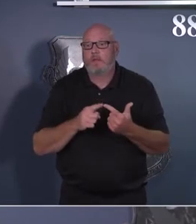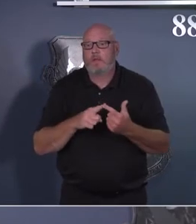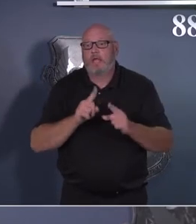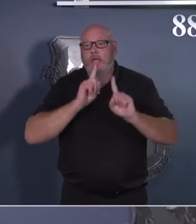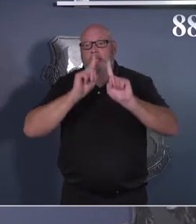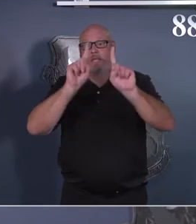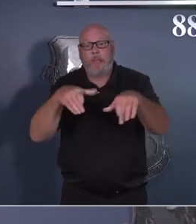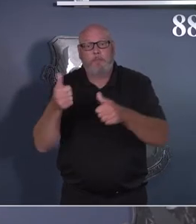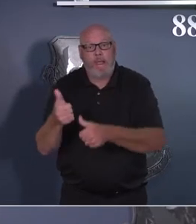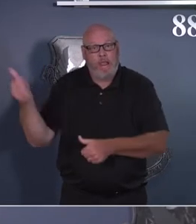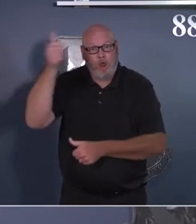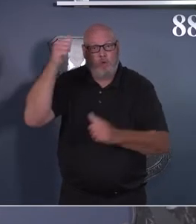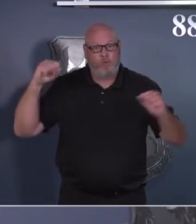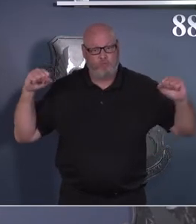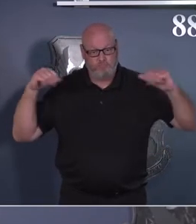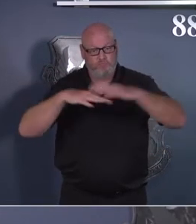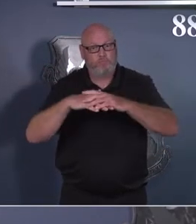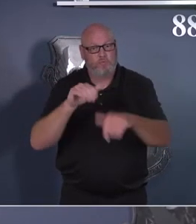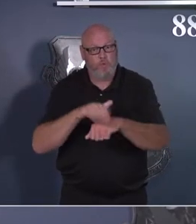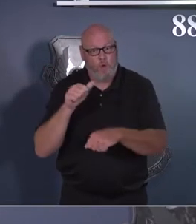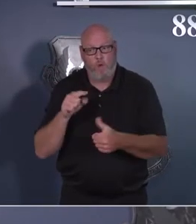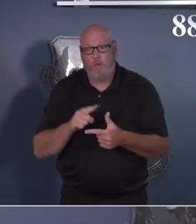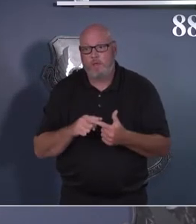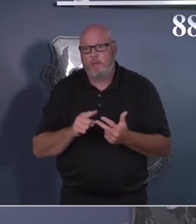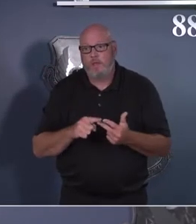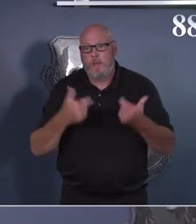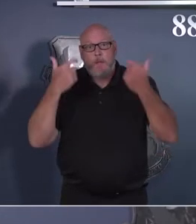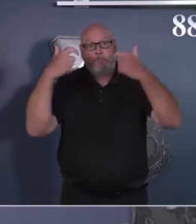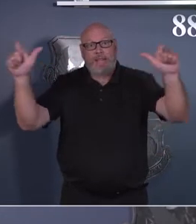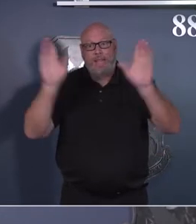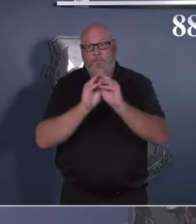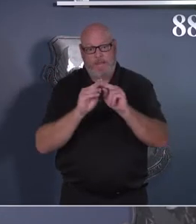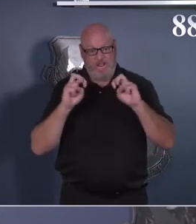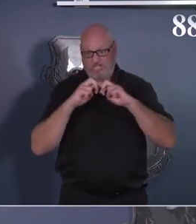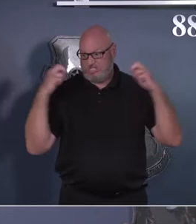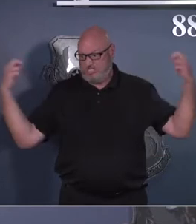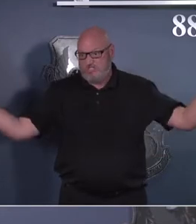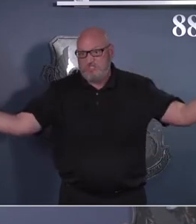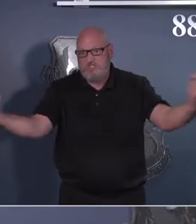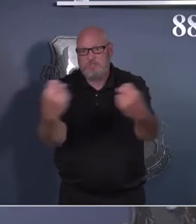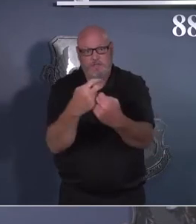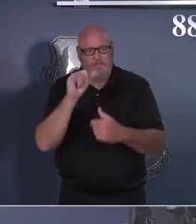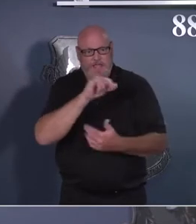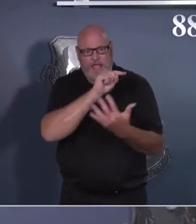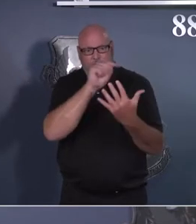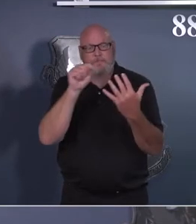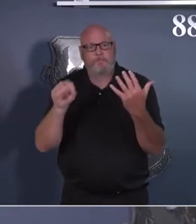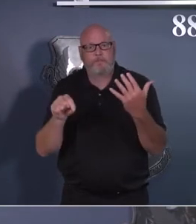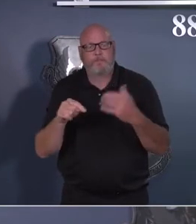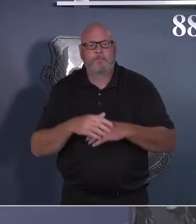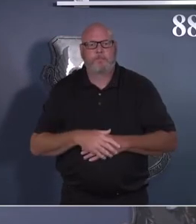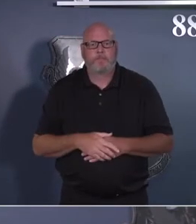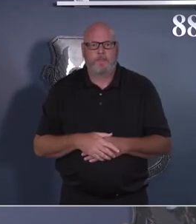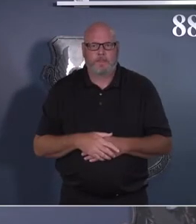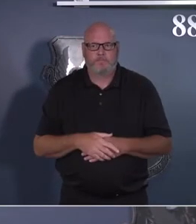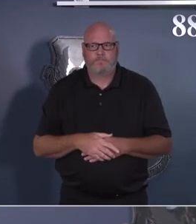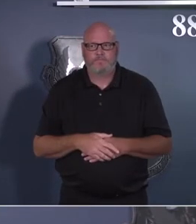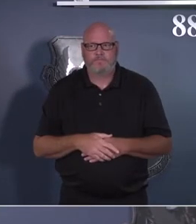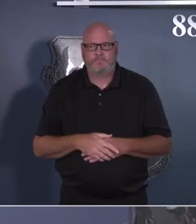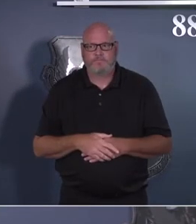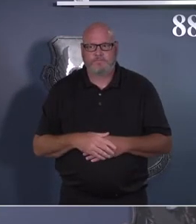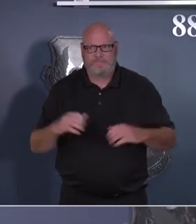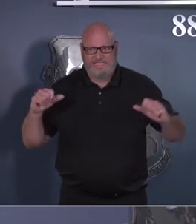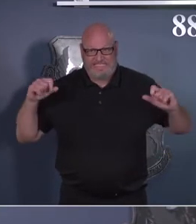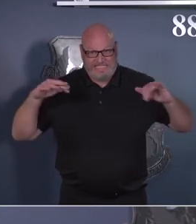gathering, as well as some of your larger meetings and conference rooms and those types of spaces. Large gatherings cannot exceed